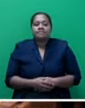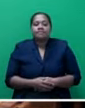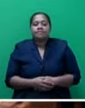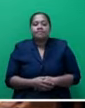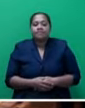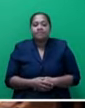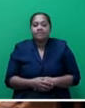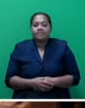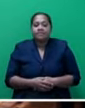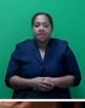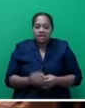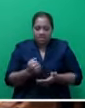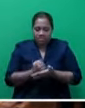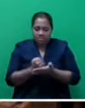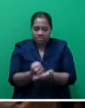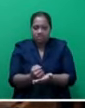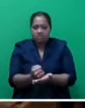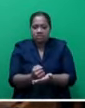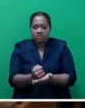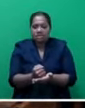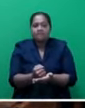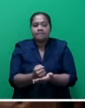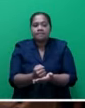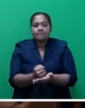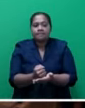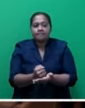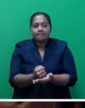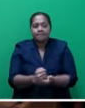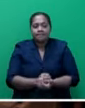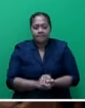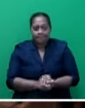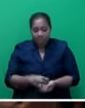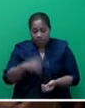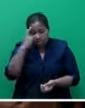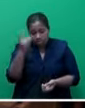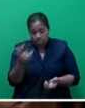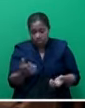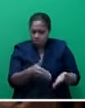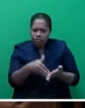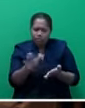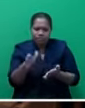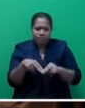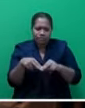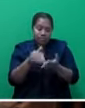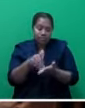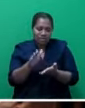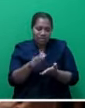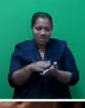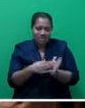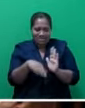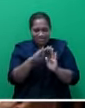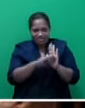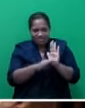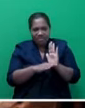I support it as well on the motion to approve that Fiji ratified the optional protocol to